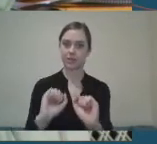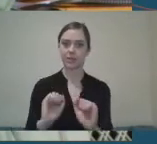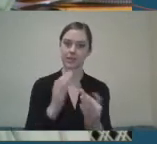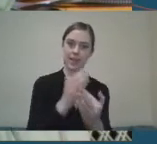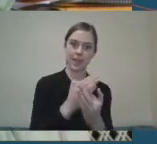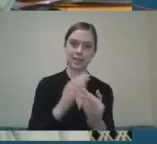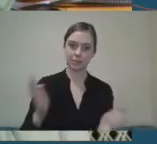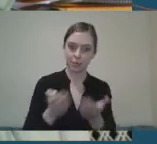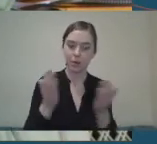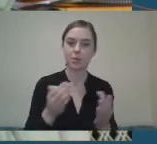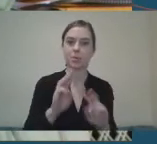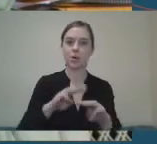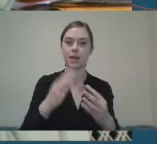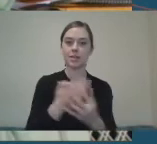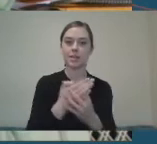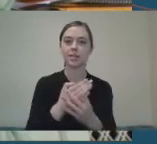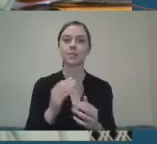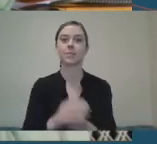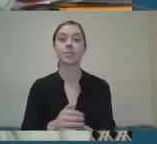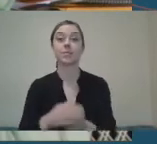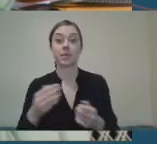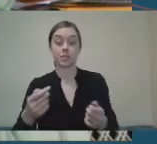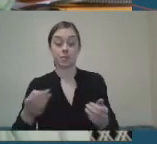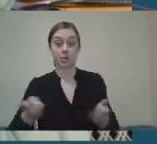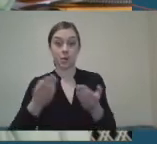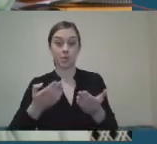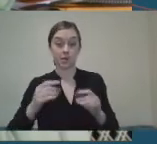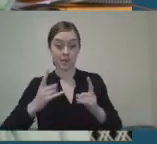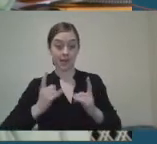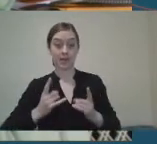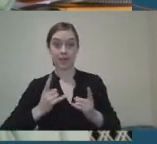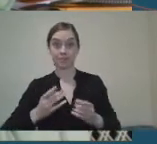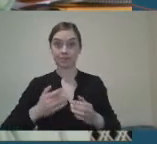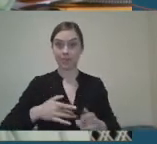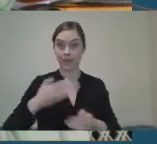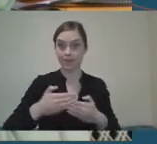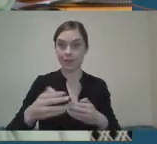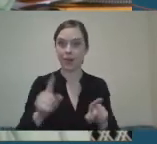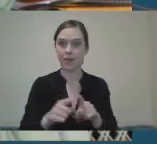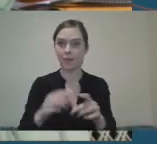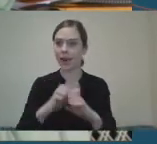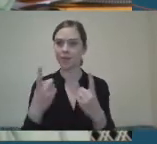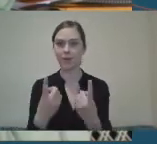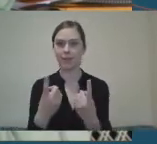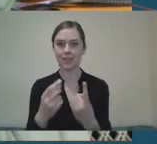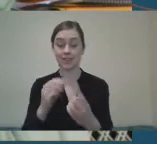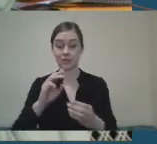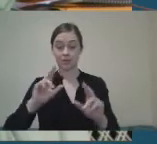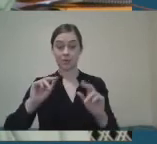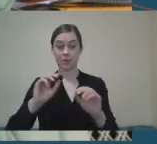lifestyles and participation for and create that sense of identity and belonging for everybody. And no part of society,